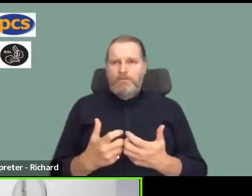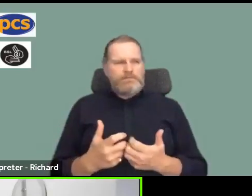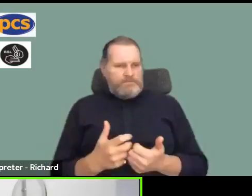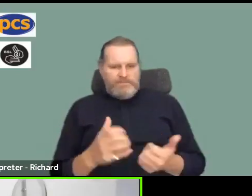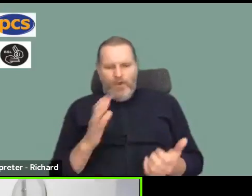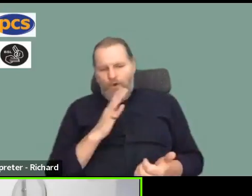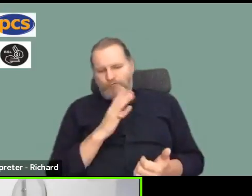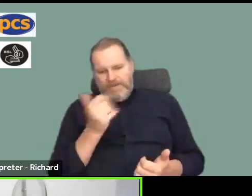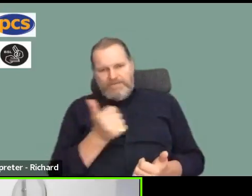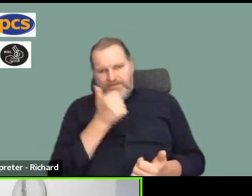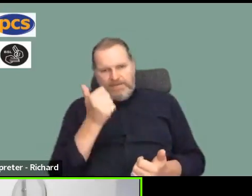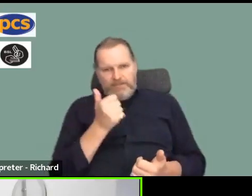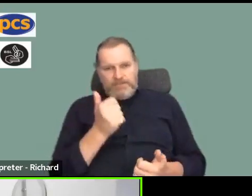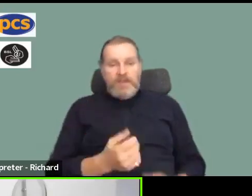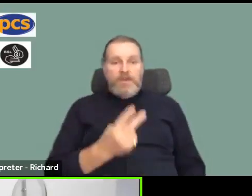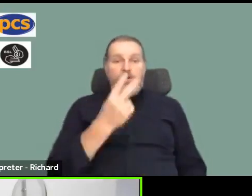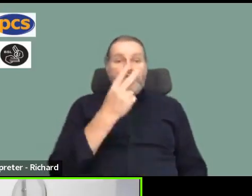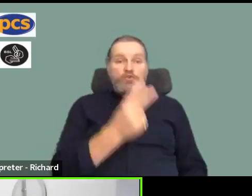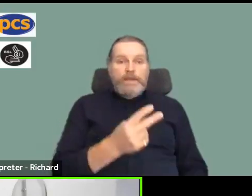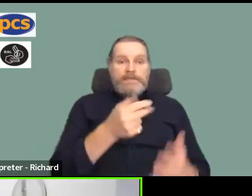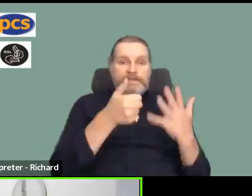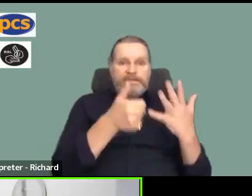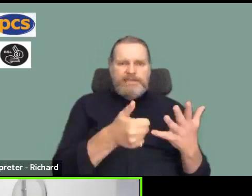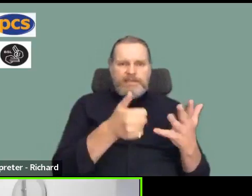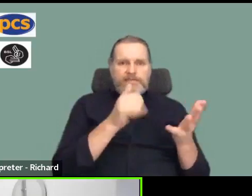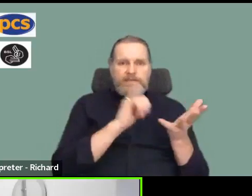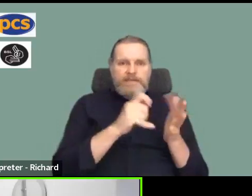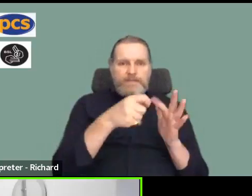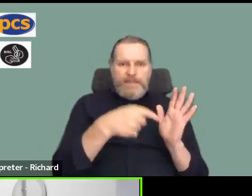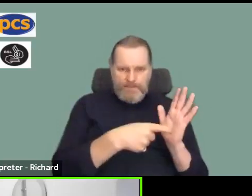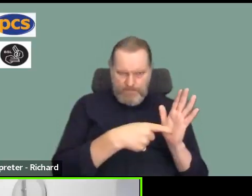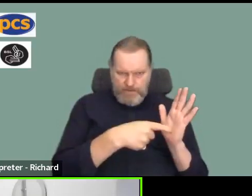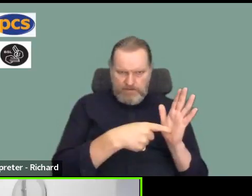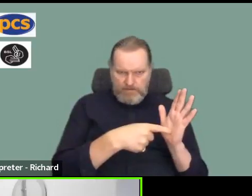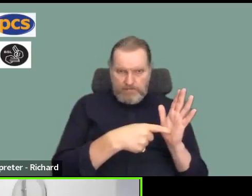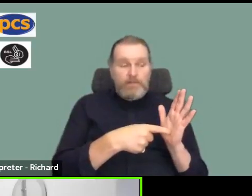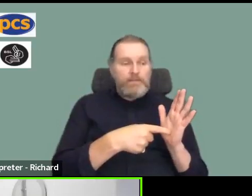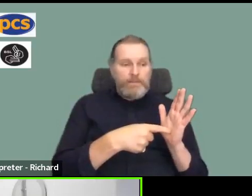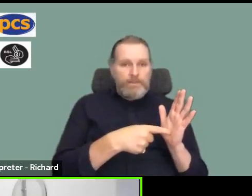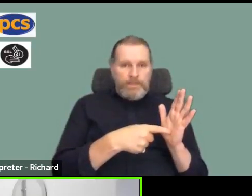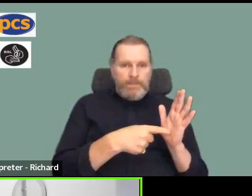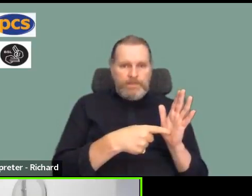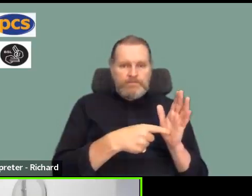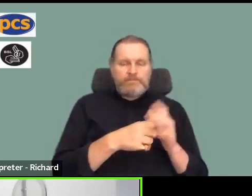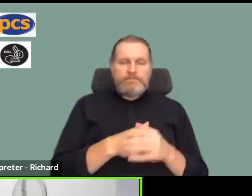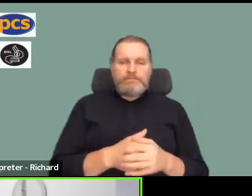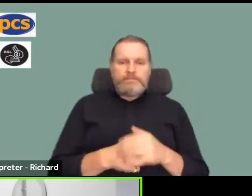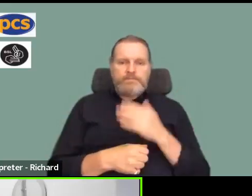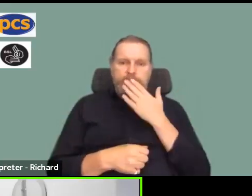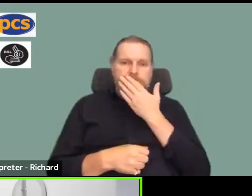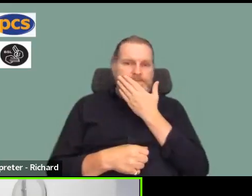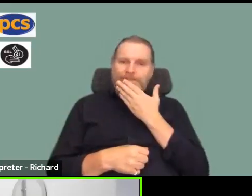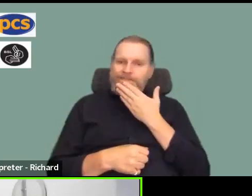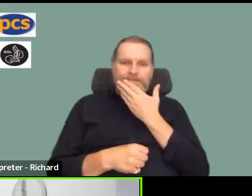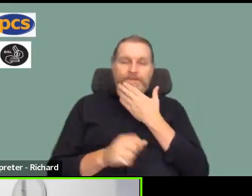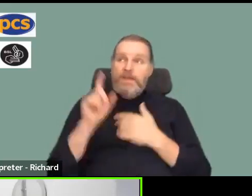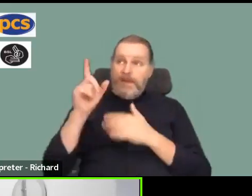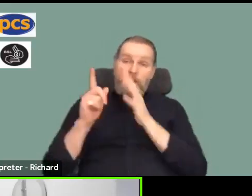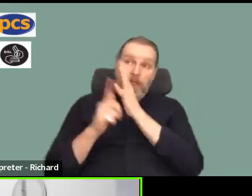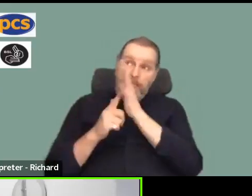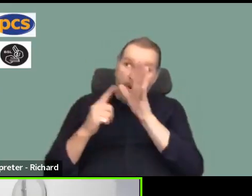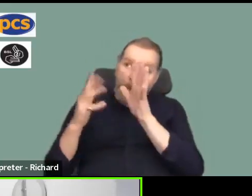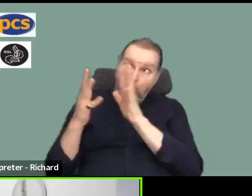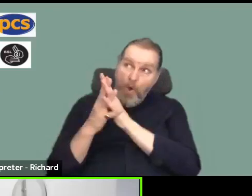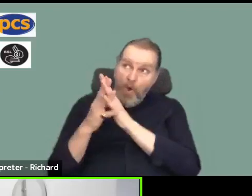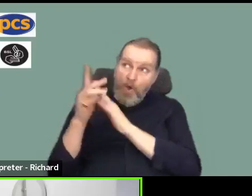vote from the 26th of September when the ballot opens, six-week ballot period. And because of the anti-trading legislation that's in